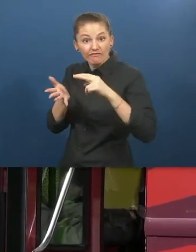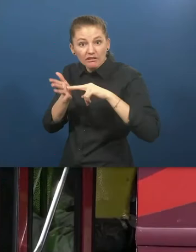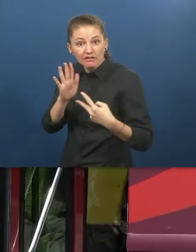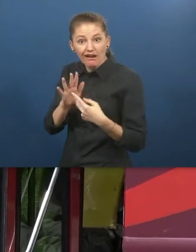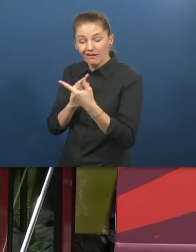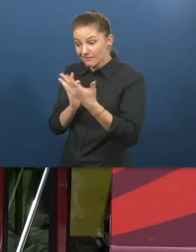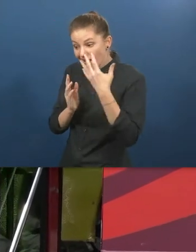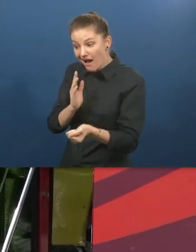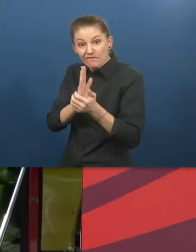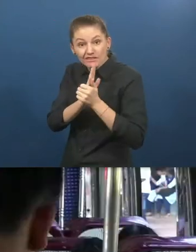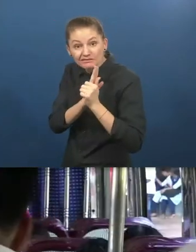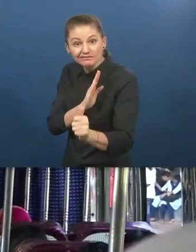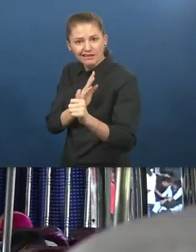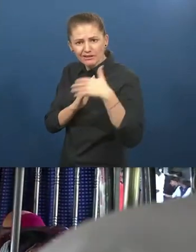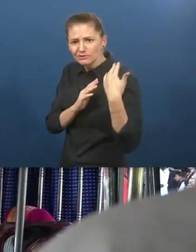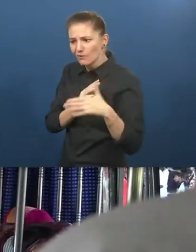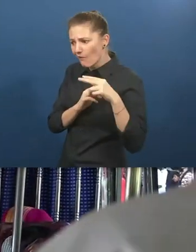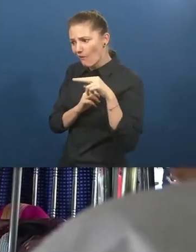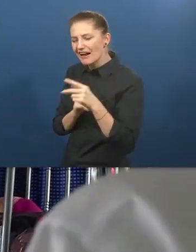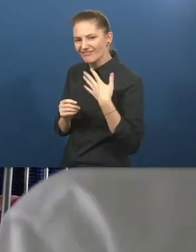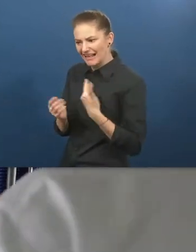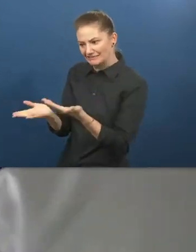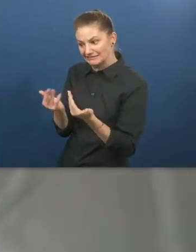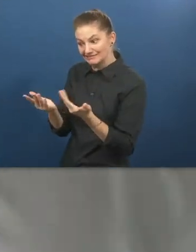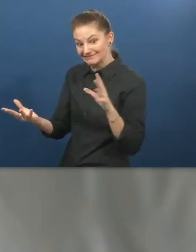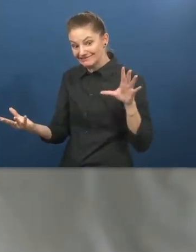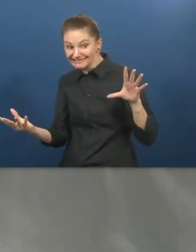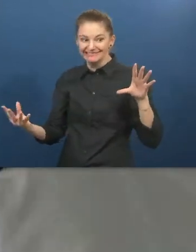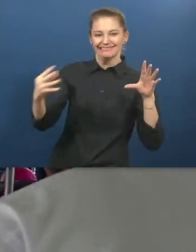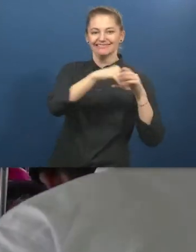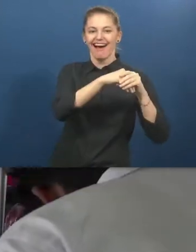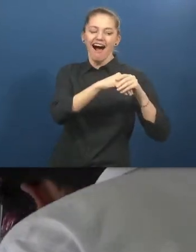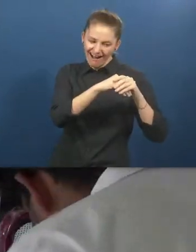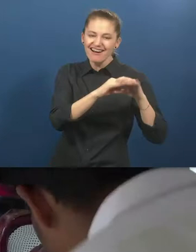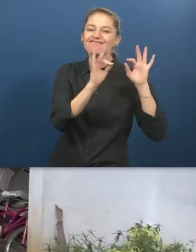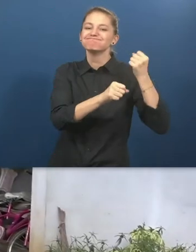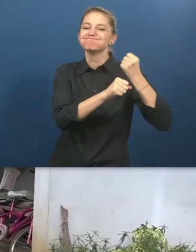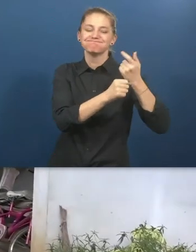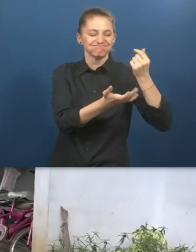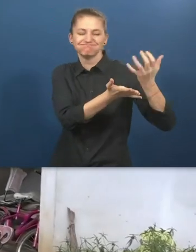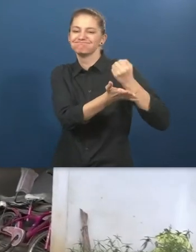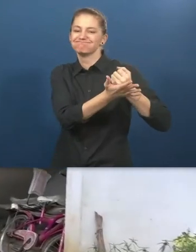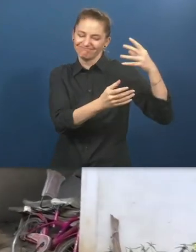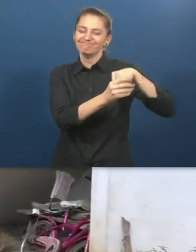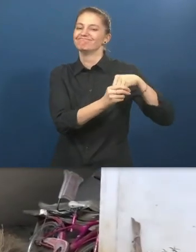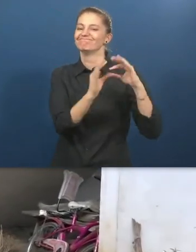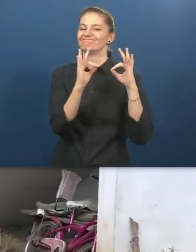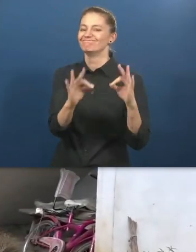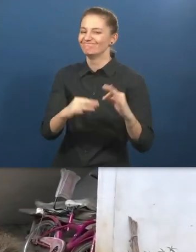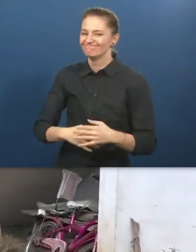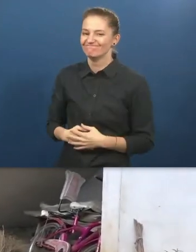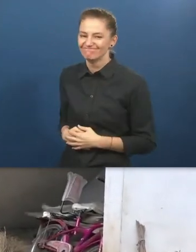talents and skills and potentials. And we want to unlock those potentials so that they become